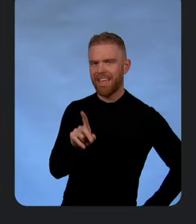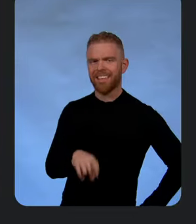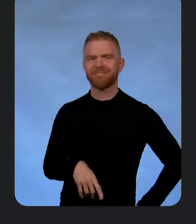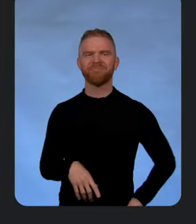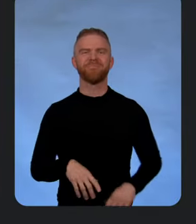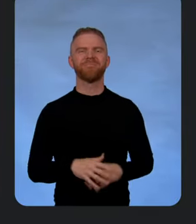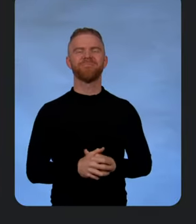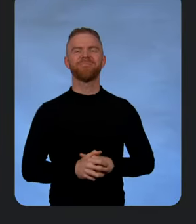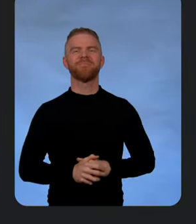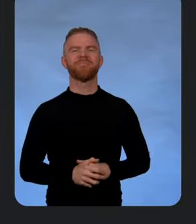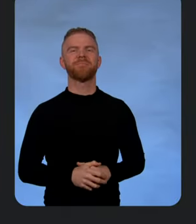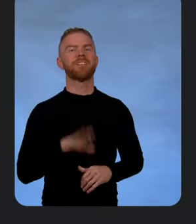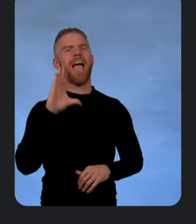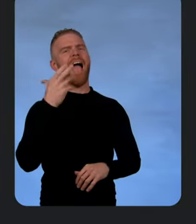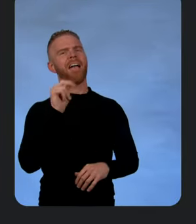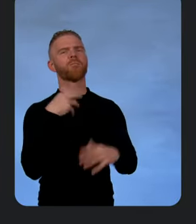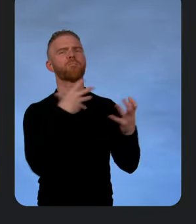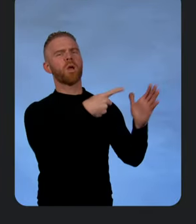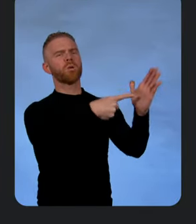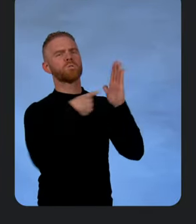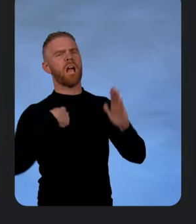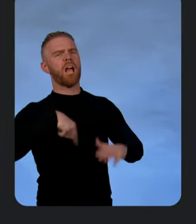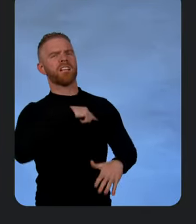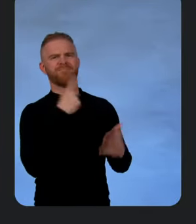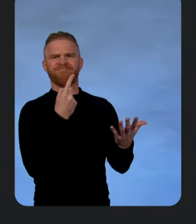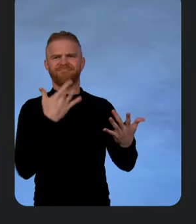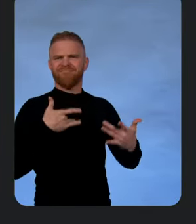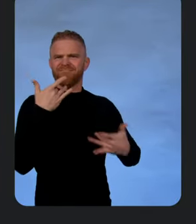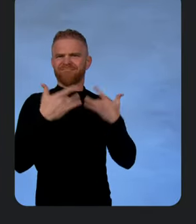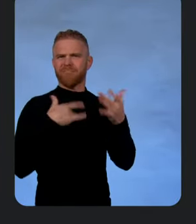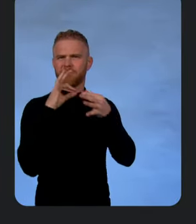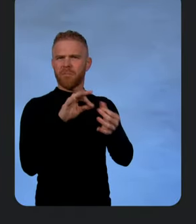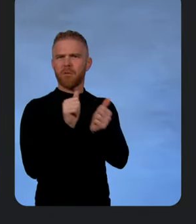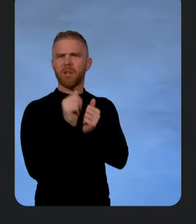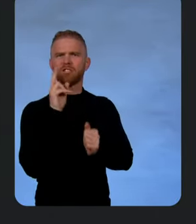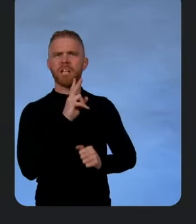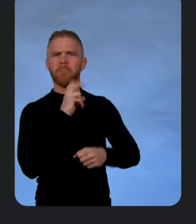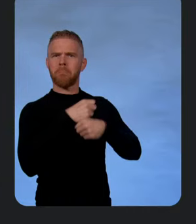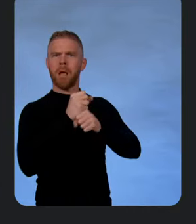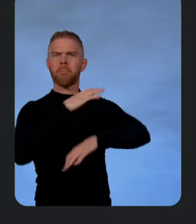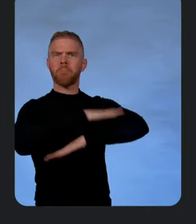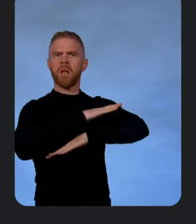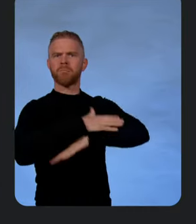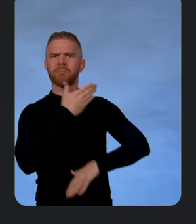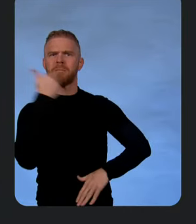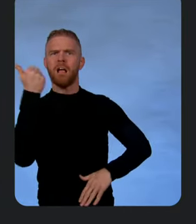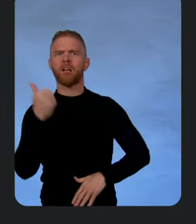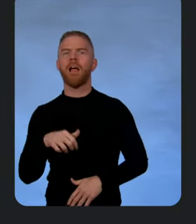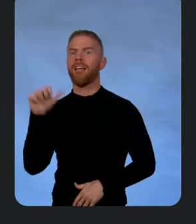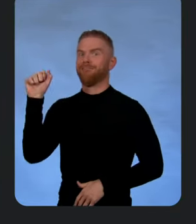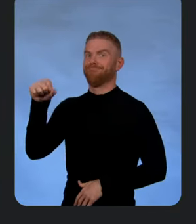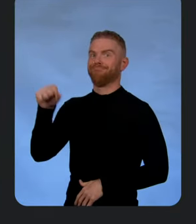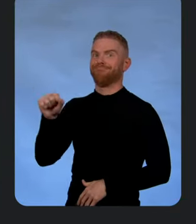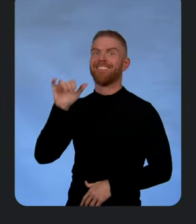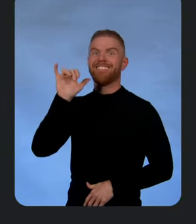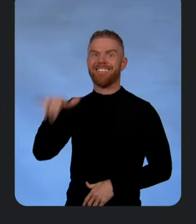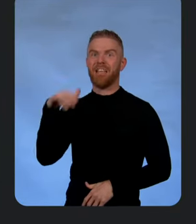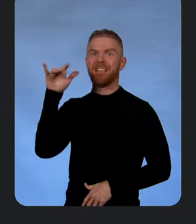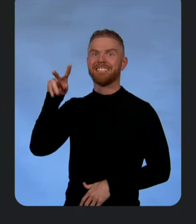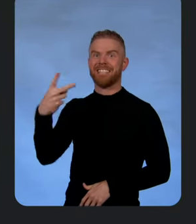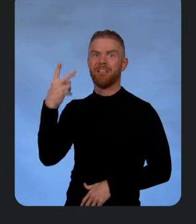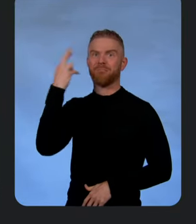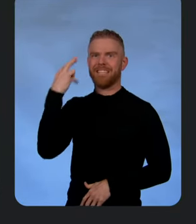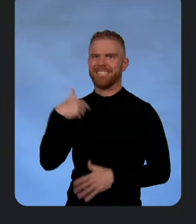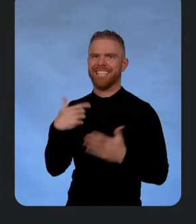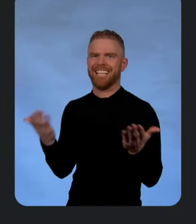some things you want to show us, things you're excited about when it comes to Gemini, making platforms better. That's the second reason why I'm here. Okay. So, you know,